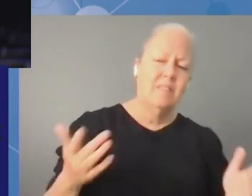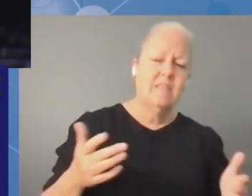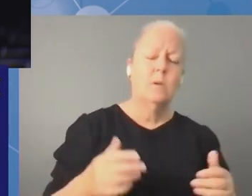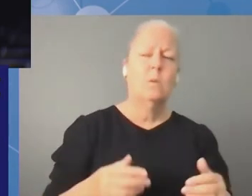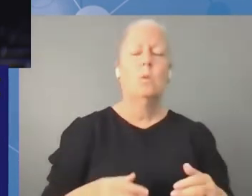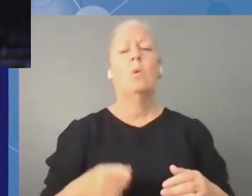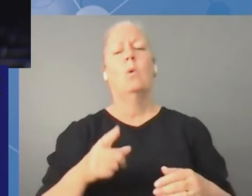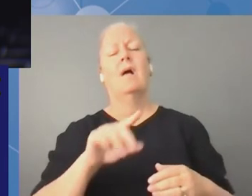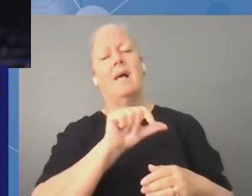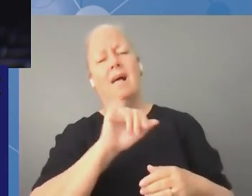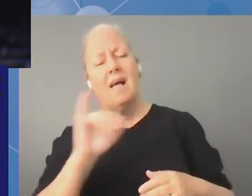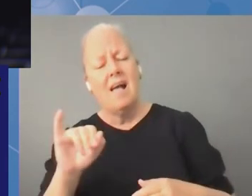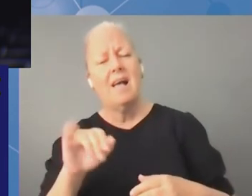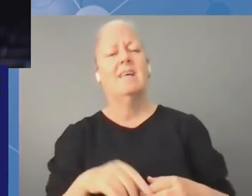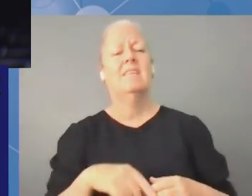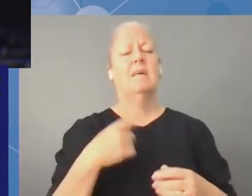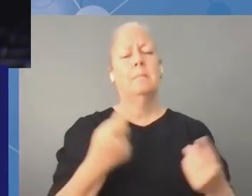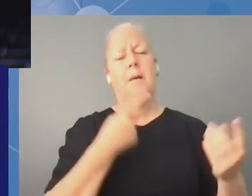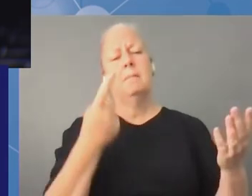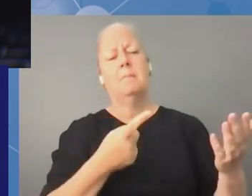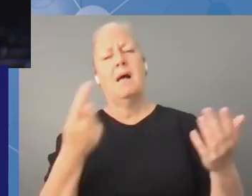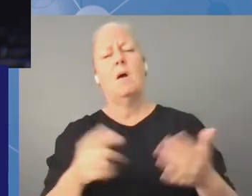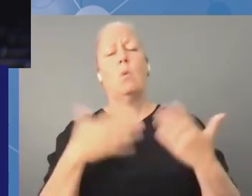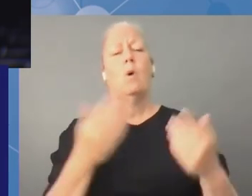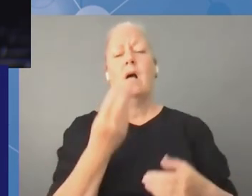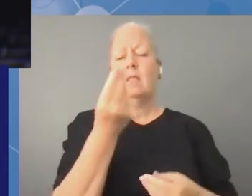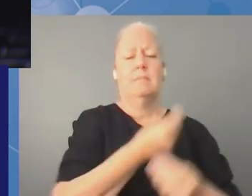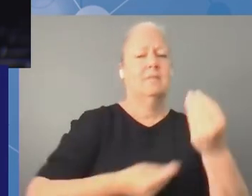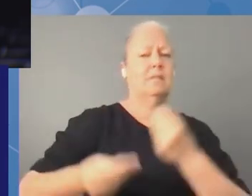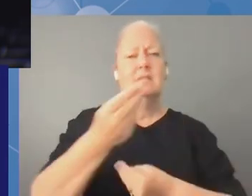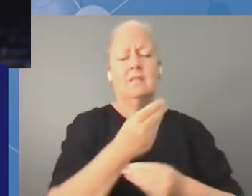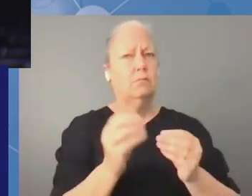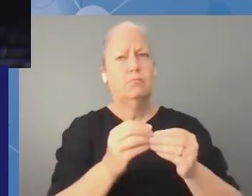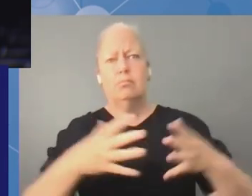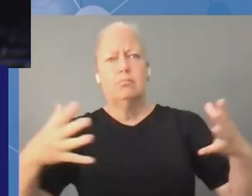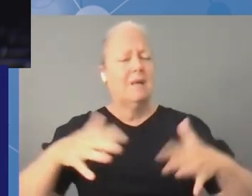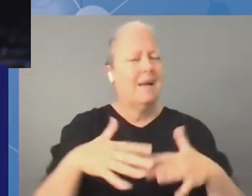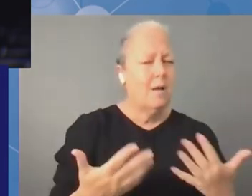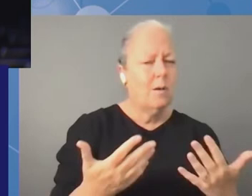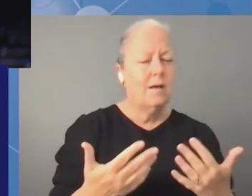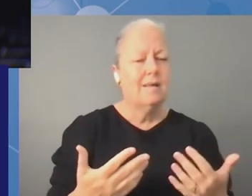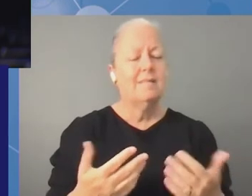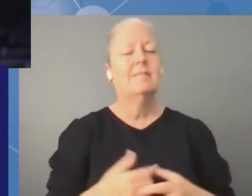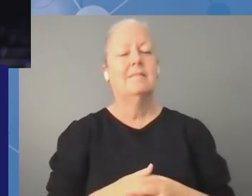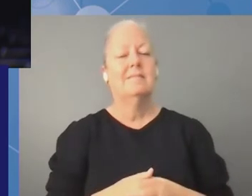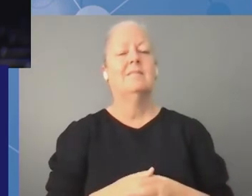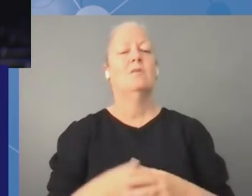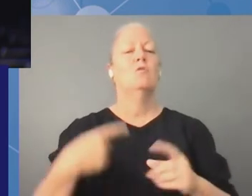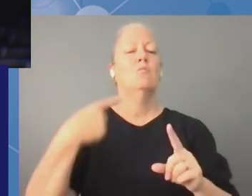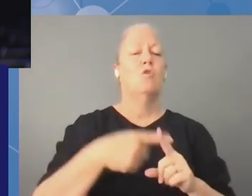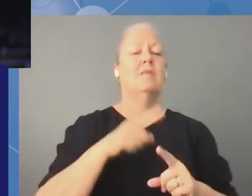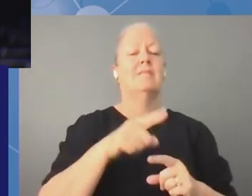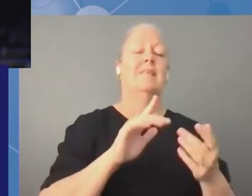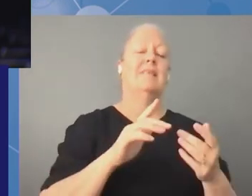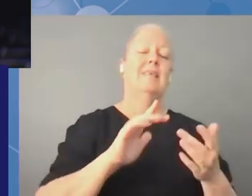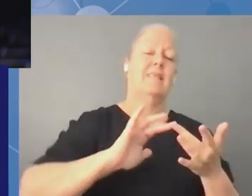goals etc how to ensure that balance and equity in terms of internet governance another problem at